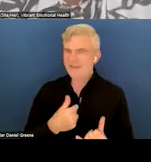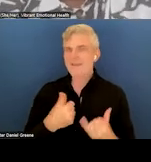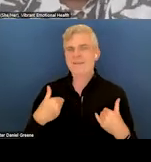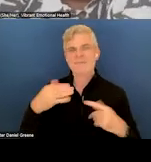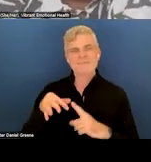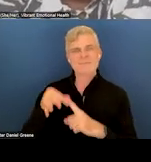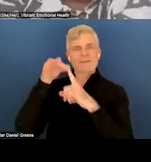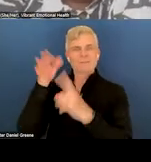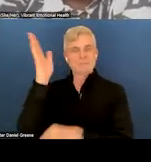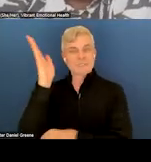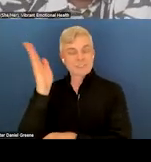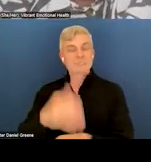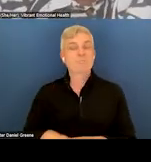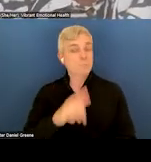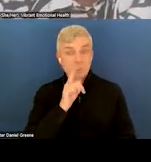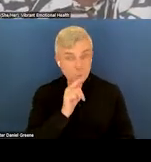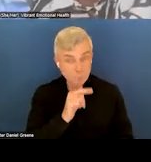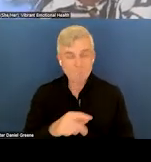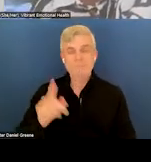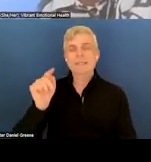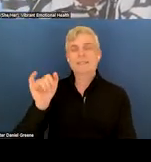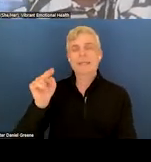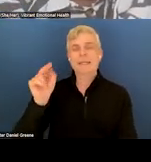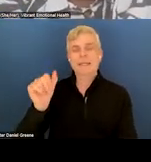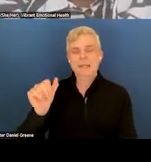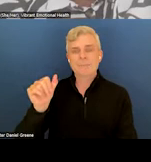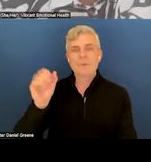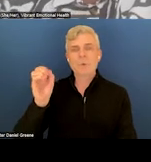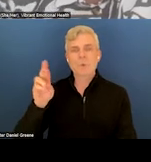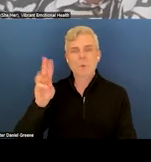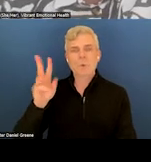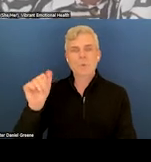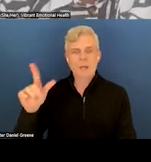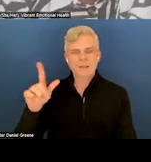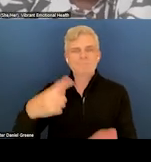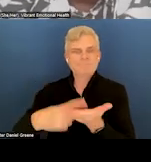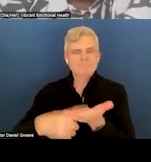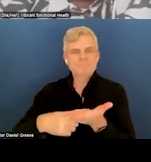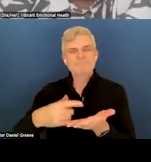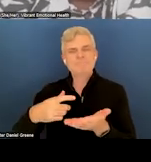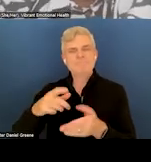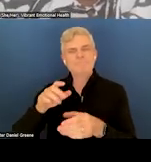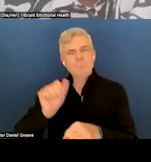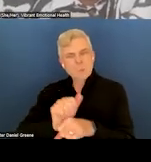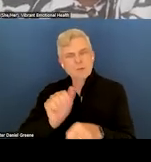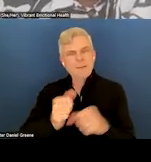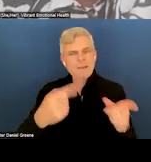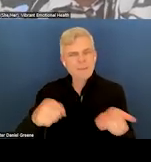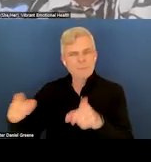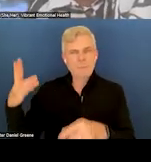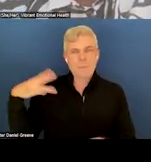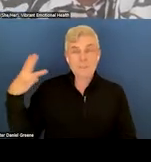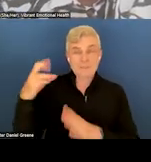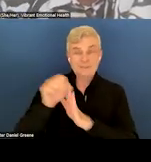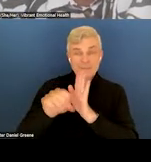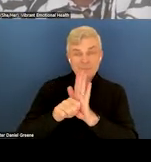representative Tina Orwell, talk us through some of the work that's been happening in Washington State. And so let's go ahead and move on